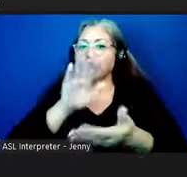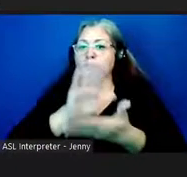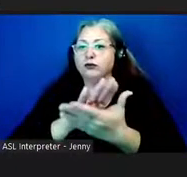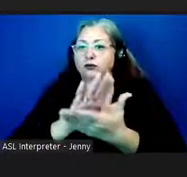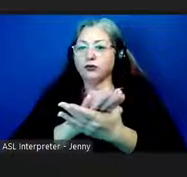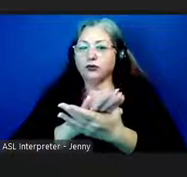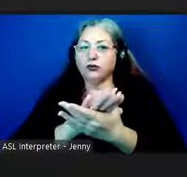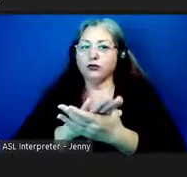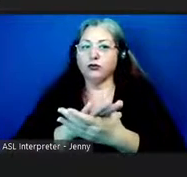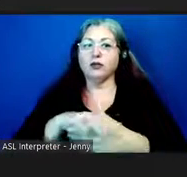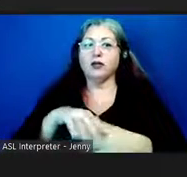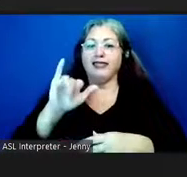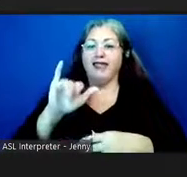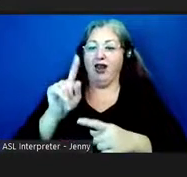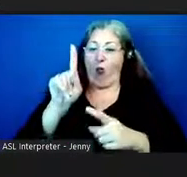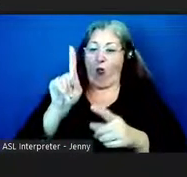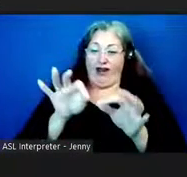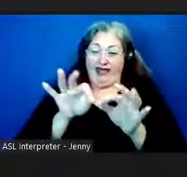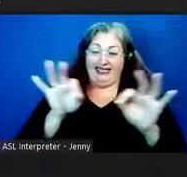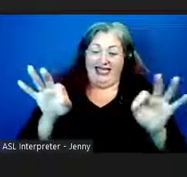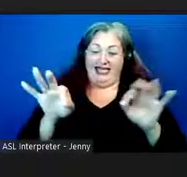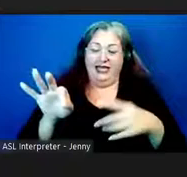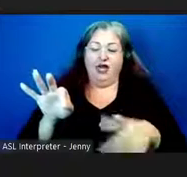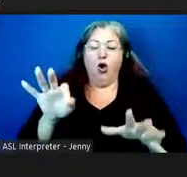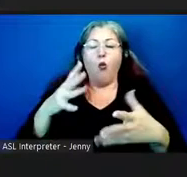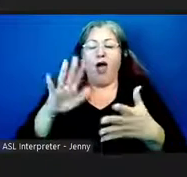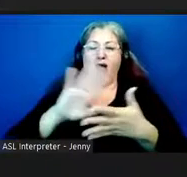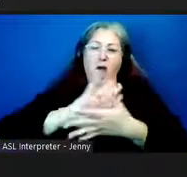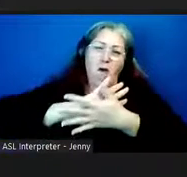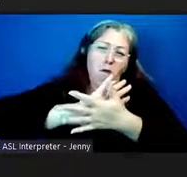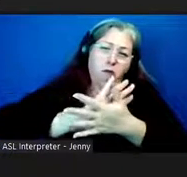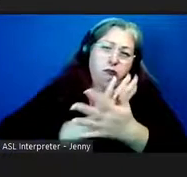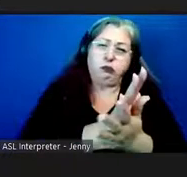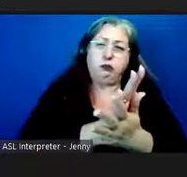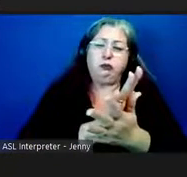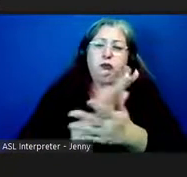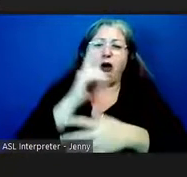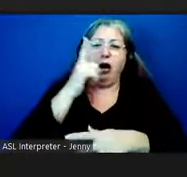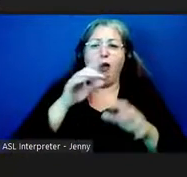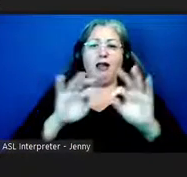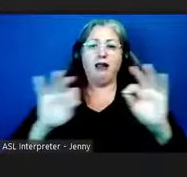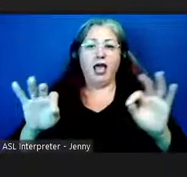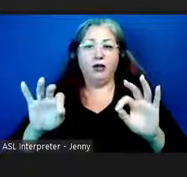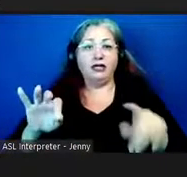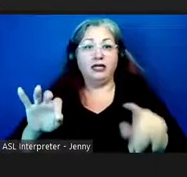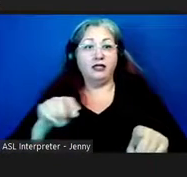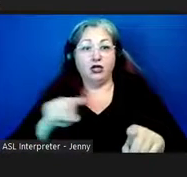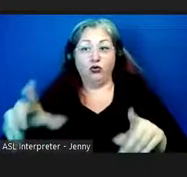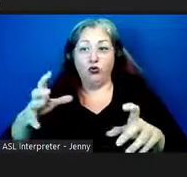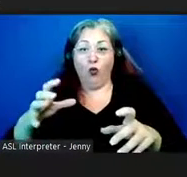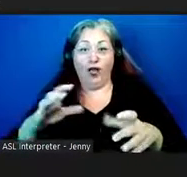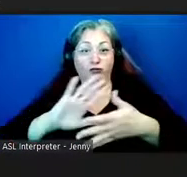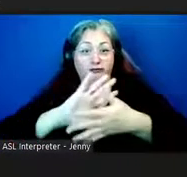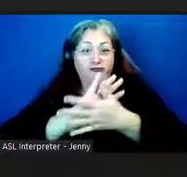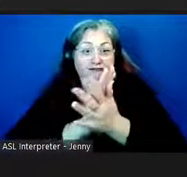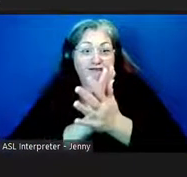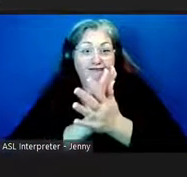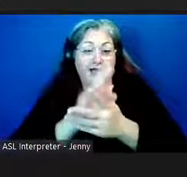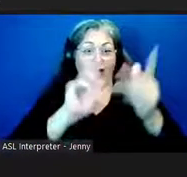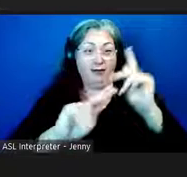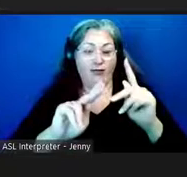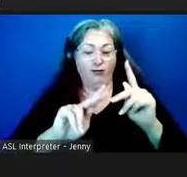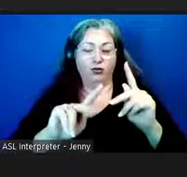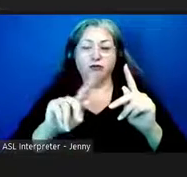That one sentence dealt a smothering blow to our language. If you want to extinguish a people, you